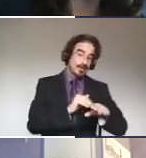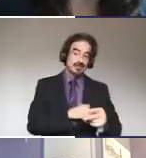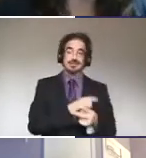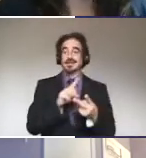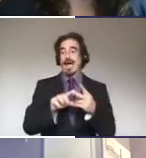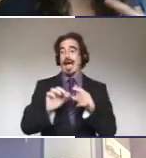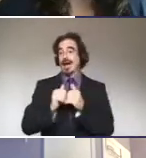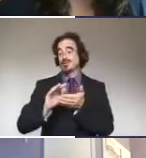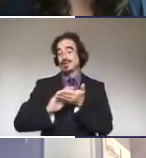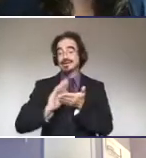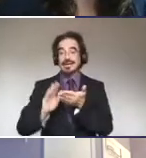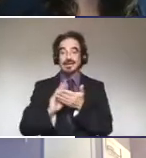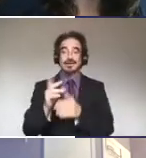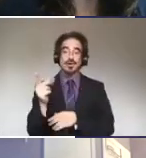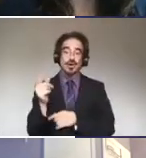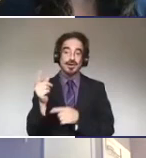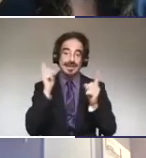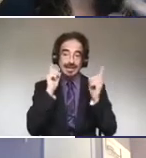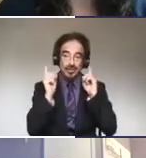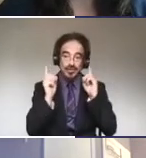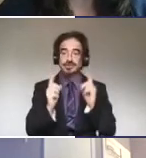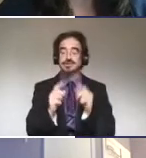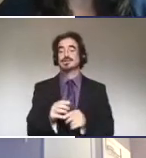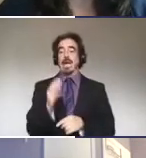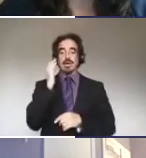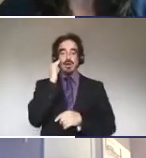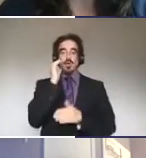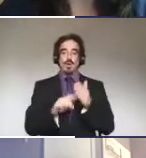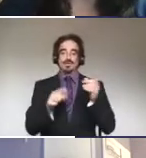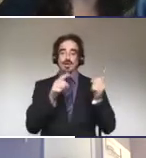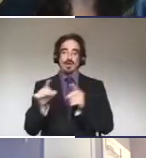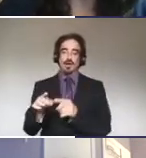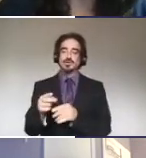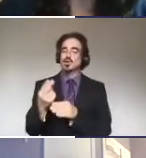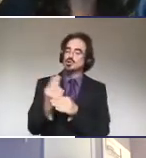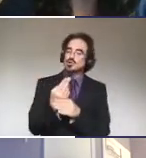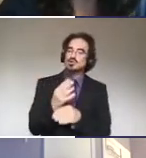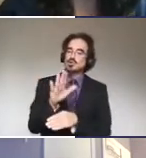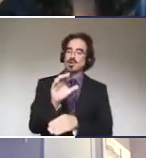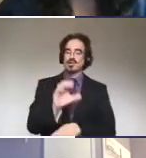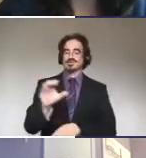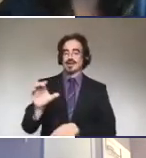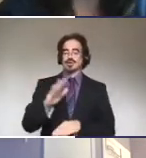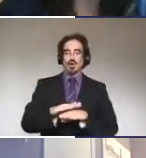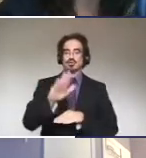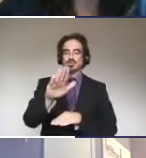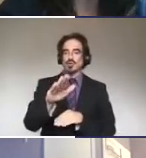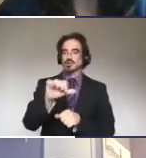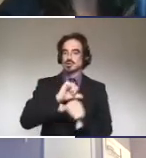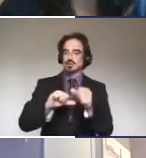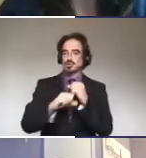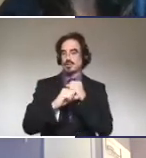clean the dog's ears, how know what's going on in your practice. Put that captioning on your social media videos too.